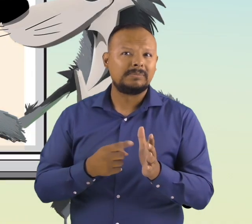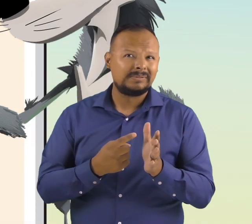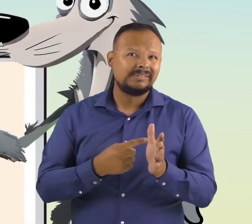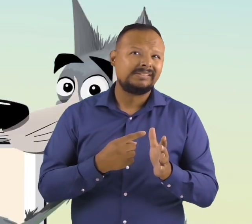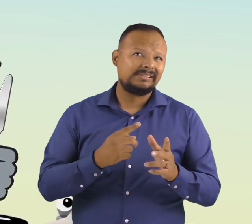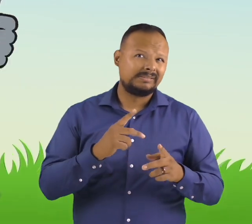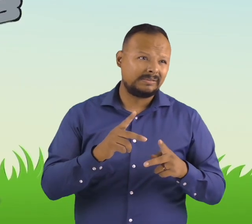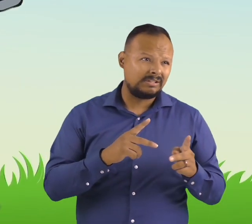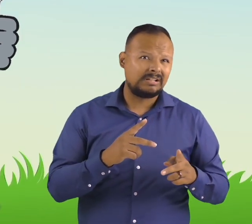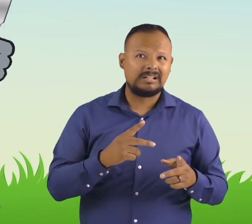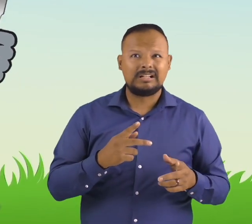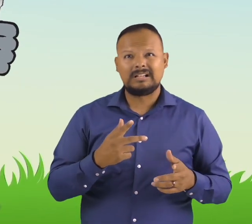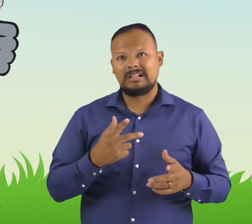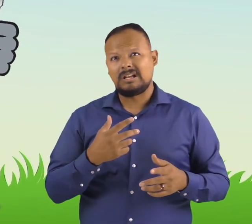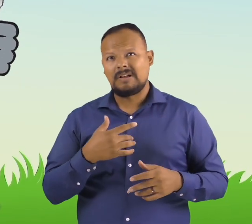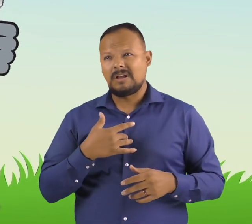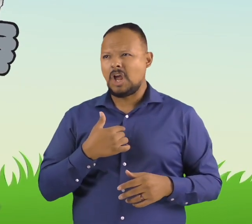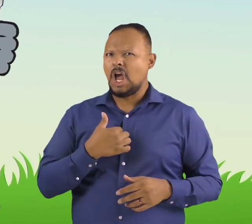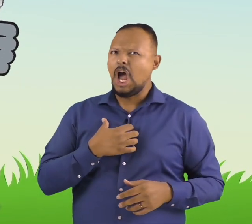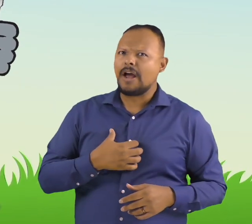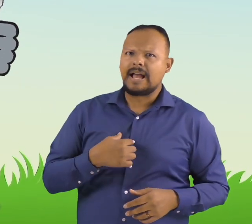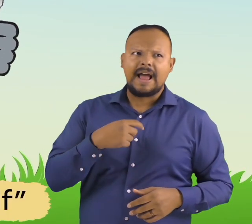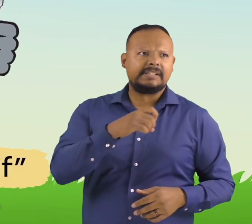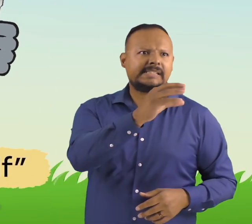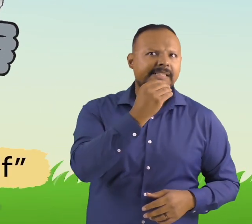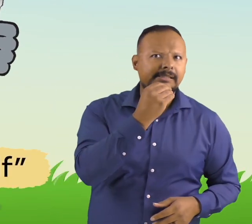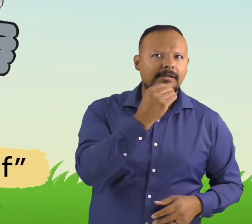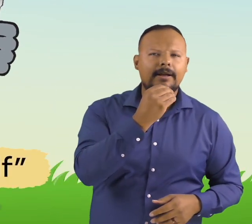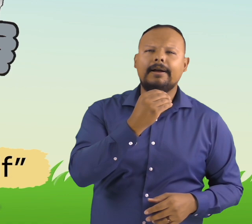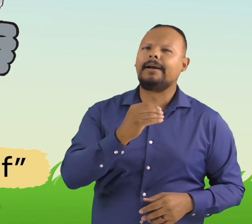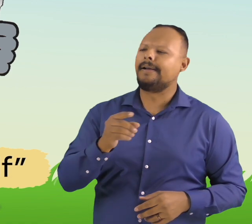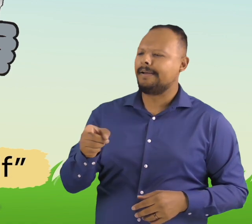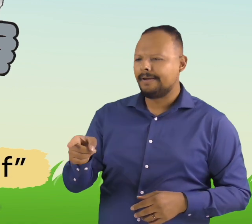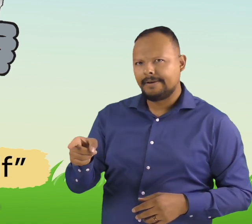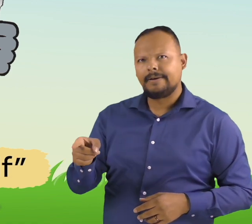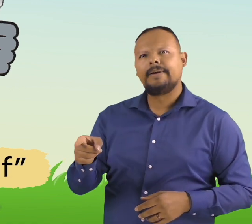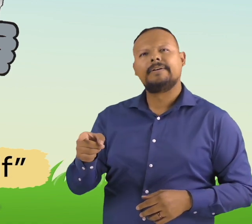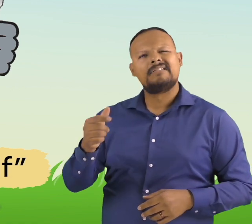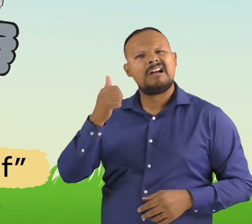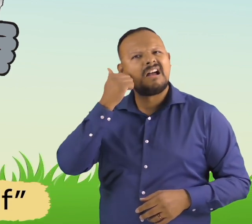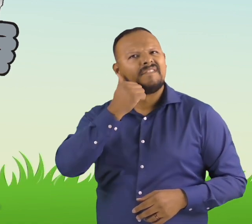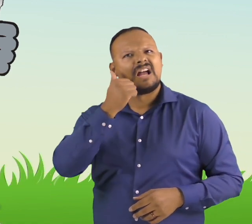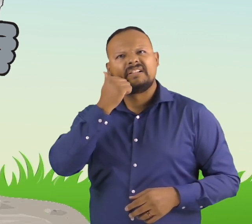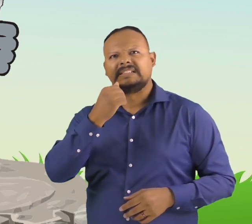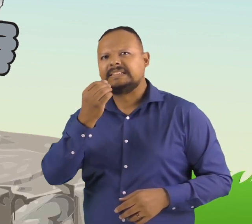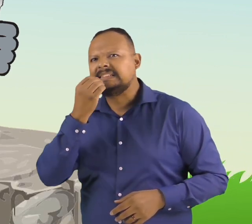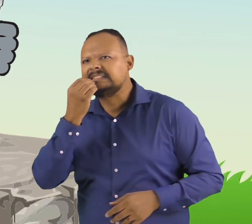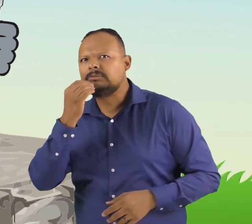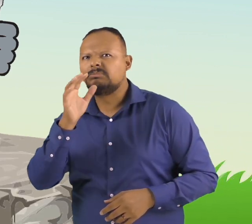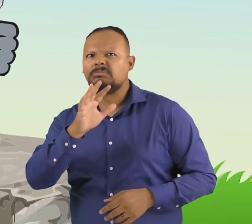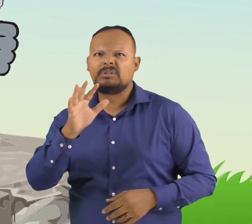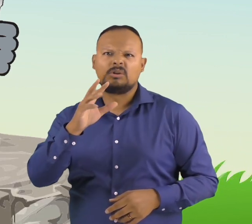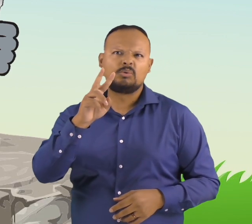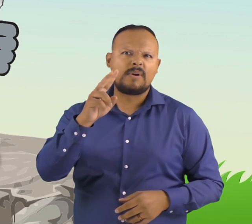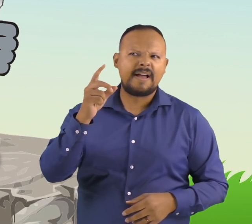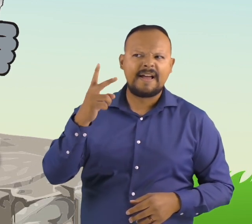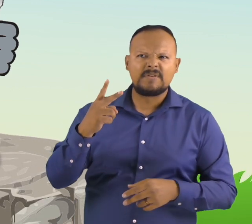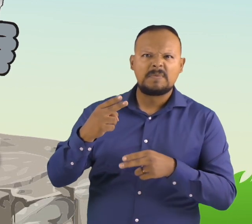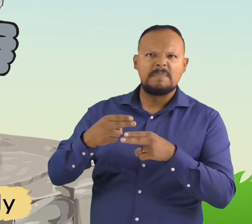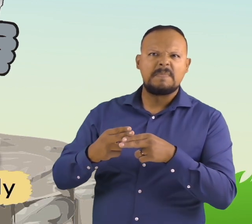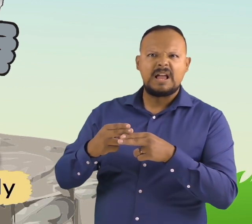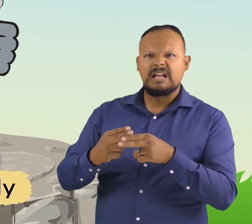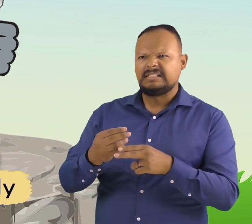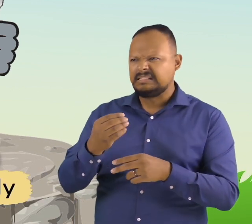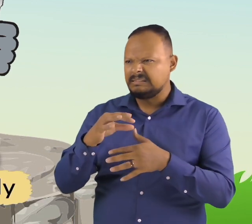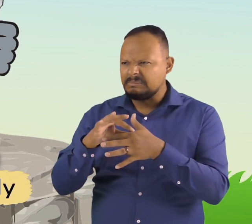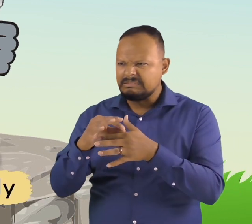When humans go without food, we often say we are as hungry as a wolf. The average wolf will eat